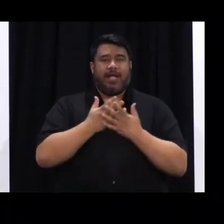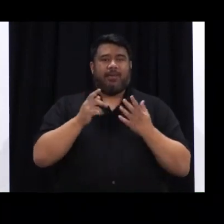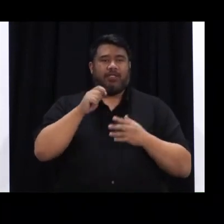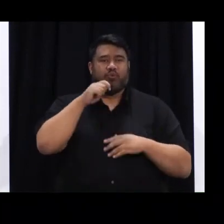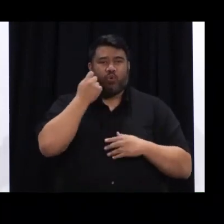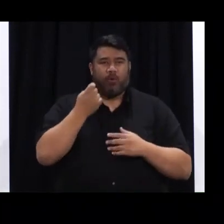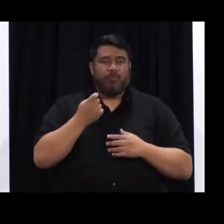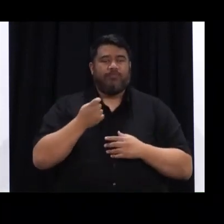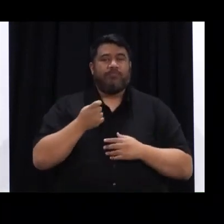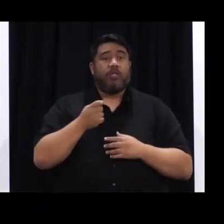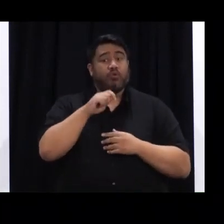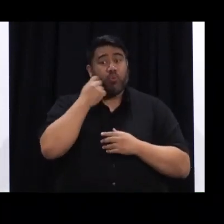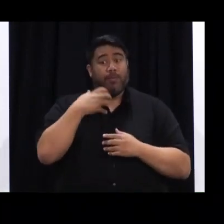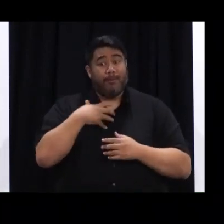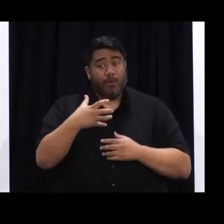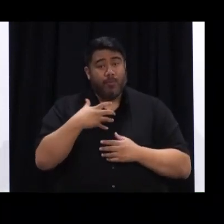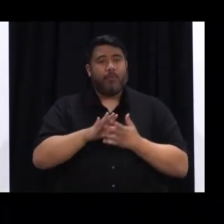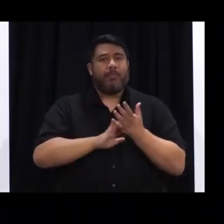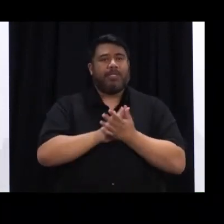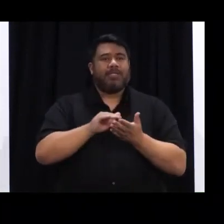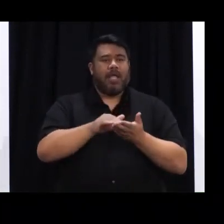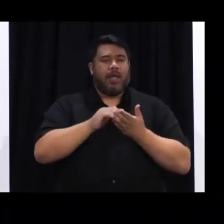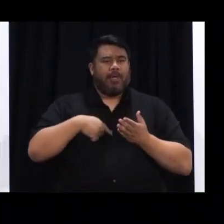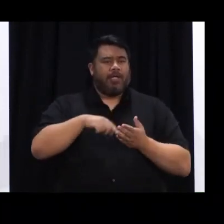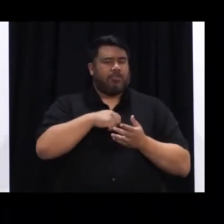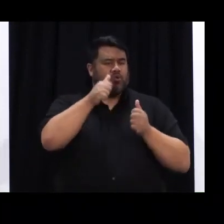to us getting confidence that the outbreak is controlled.